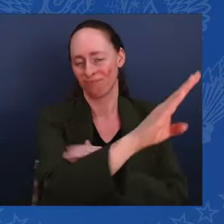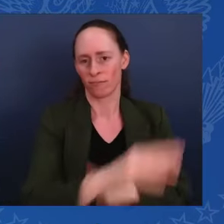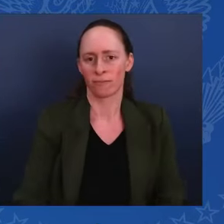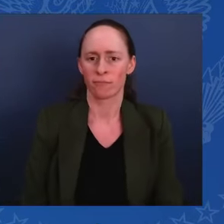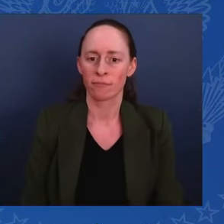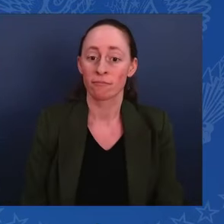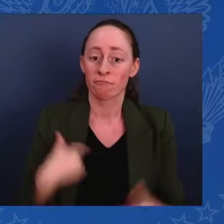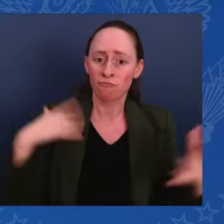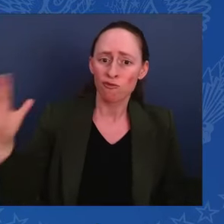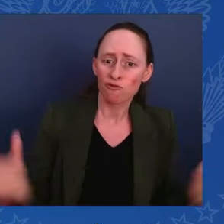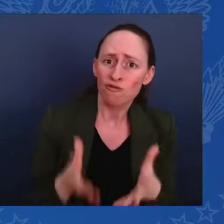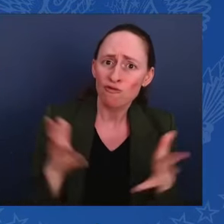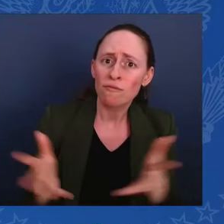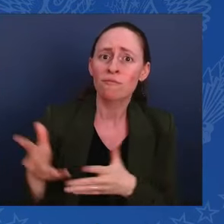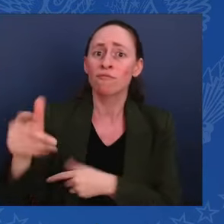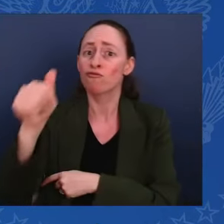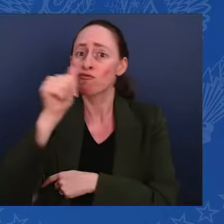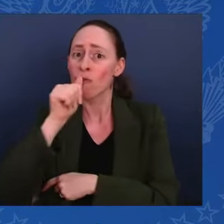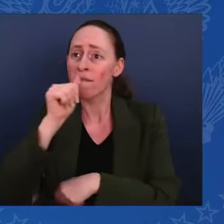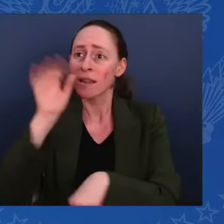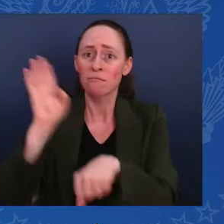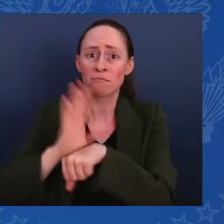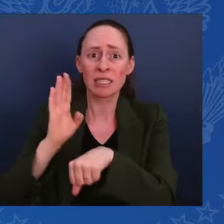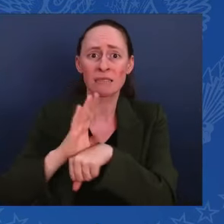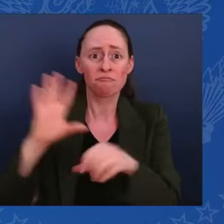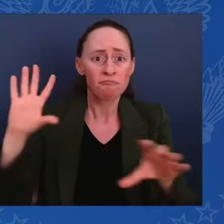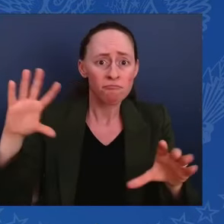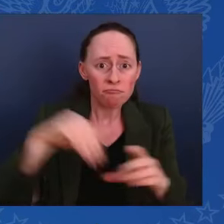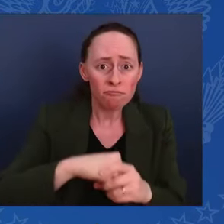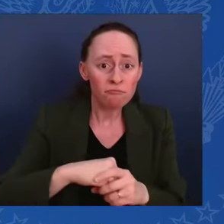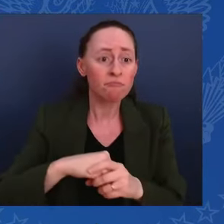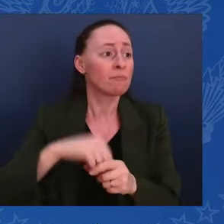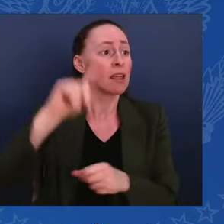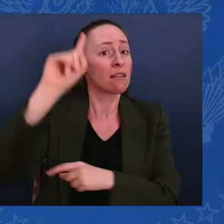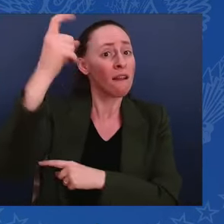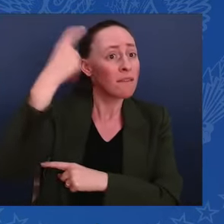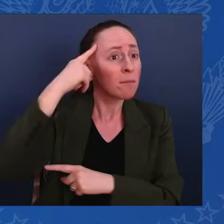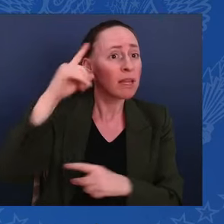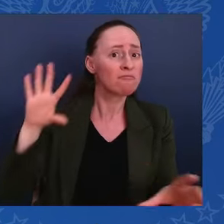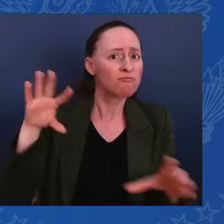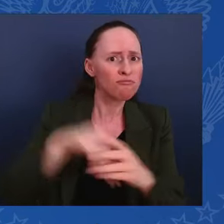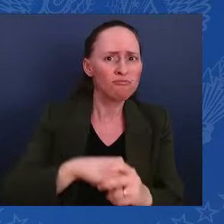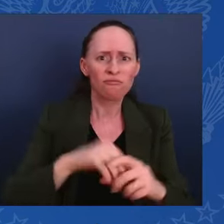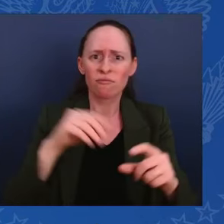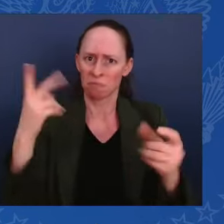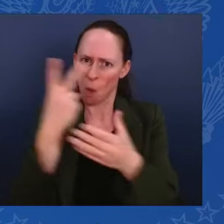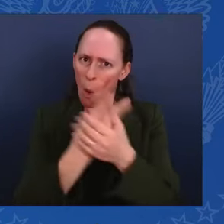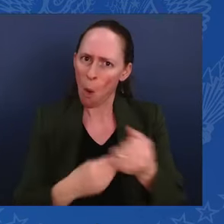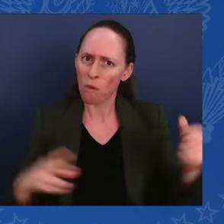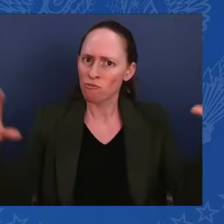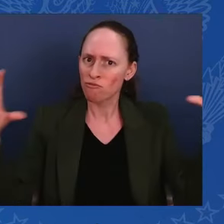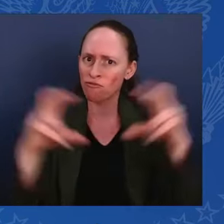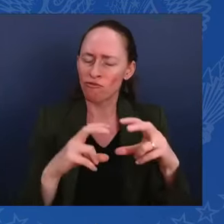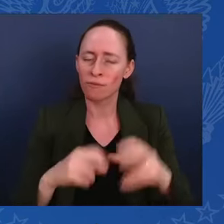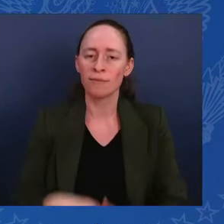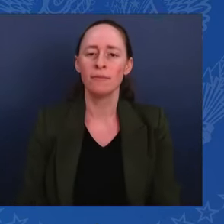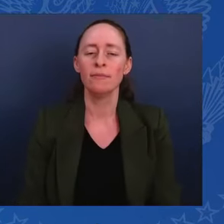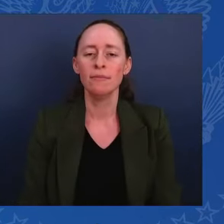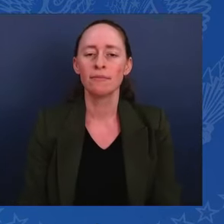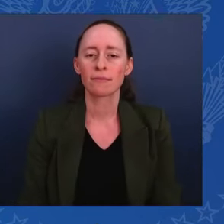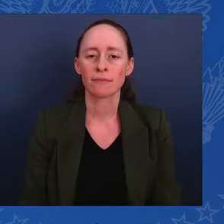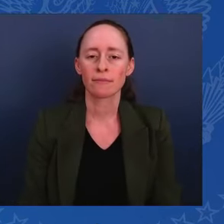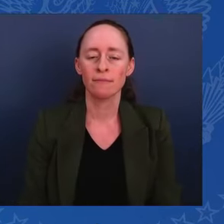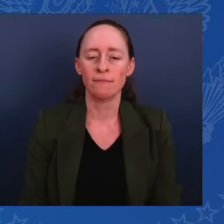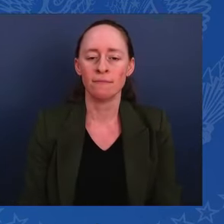significant private investment and maximize available financing. As Canada takes on from the